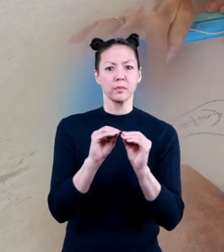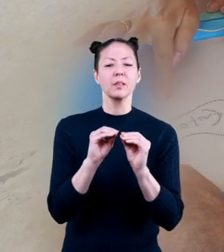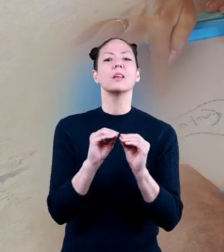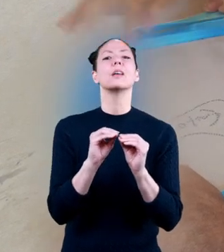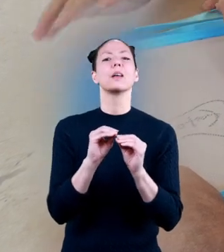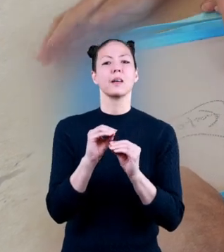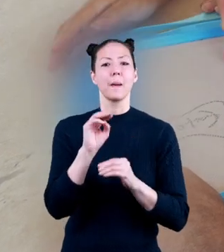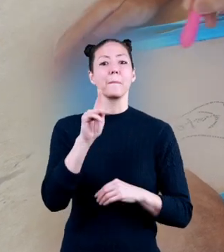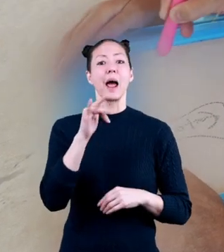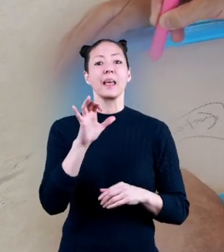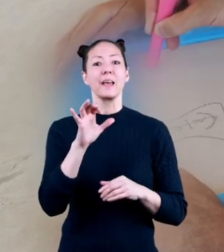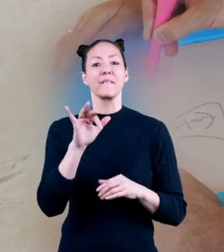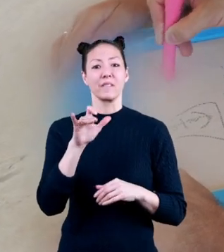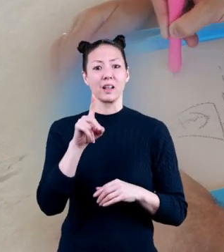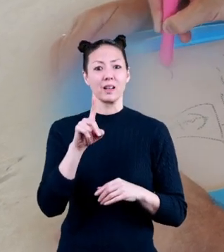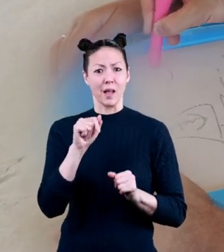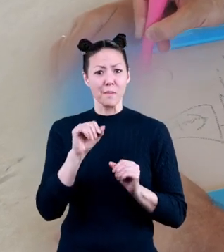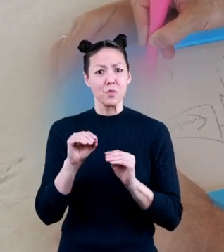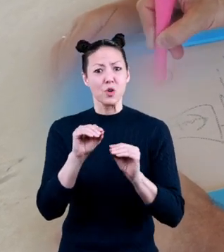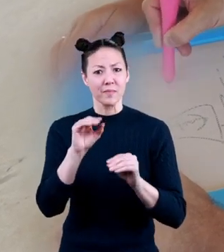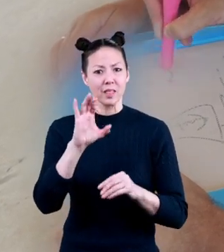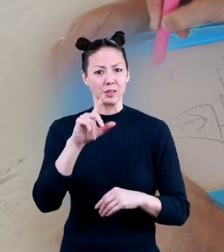field can move electrons?